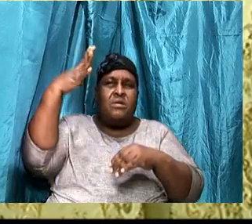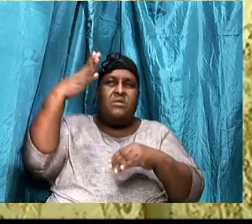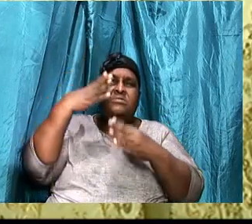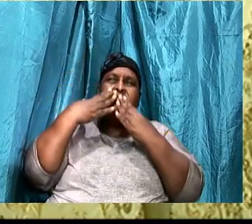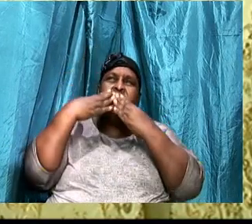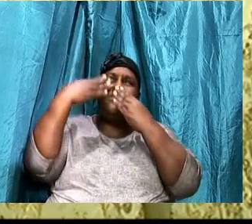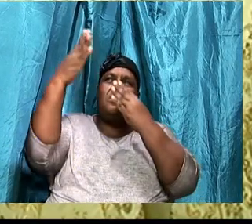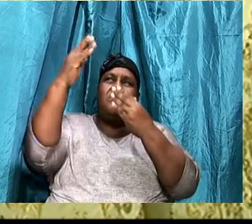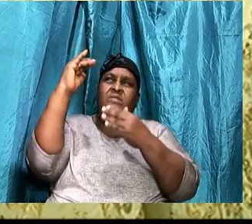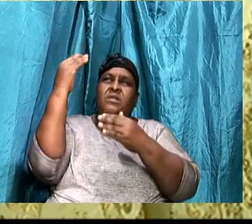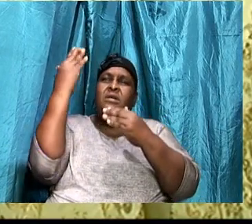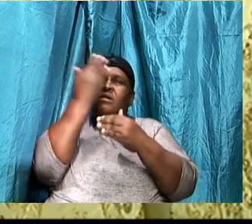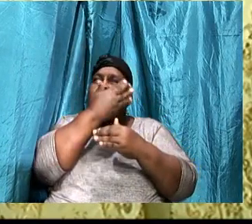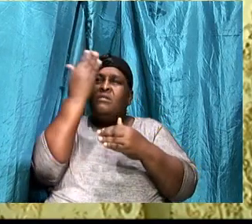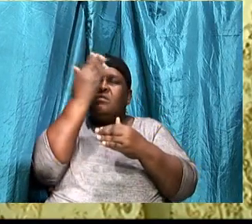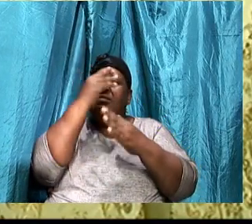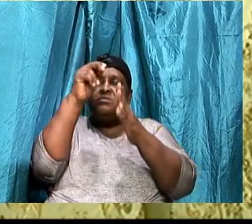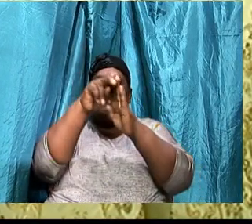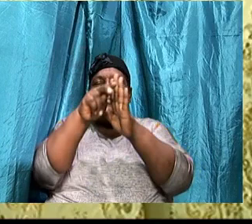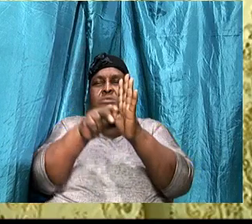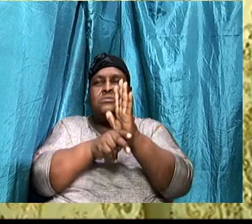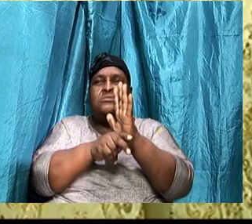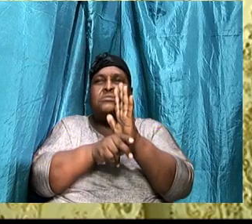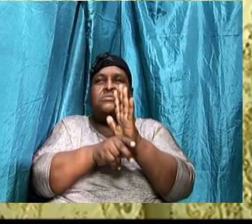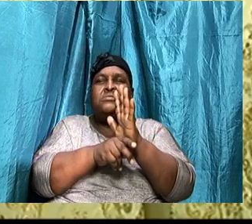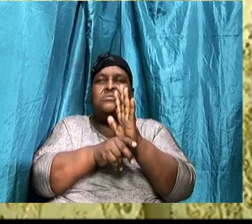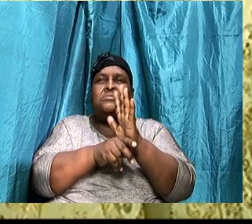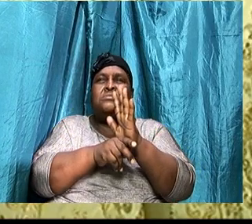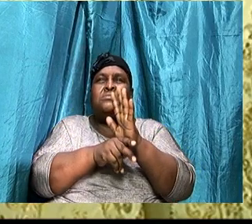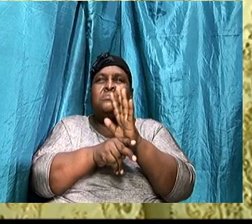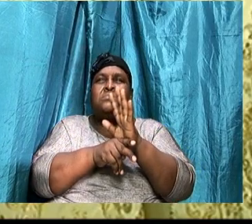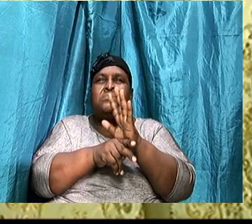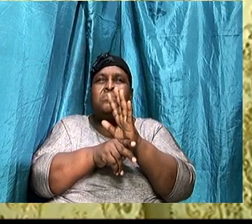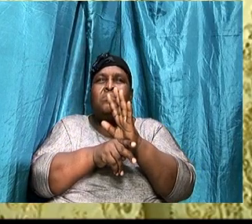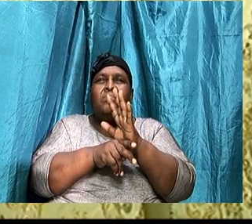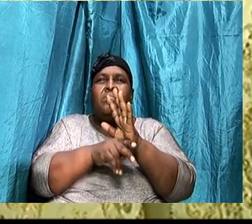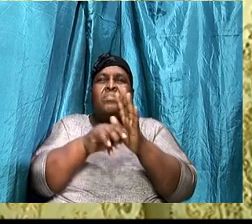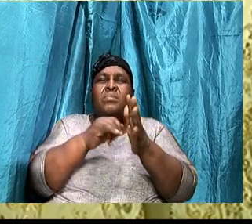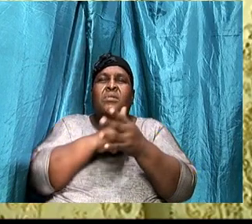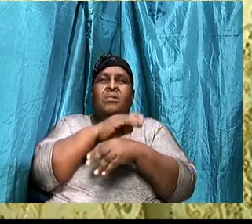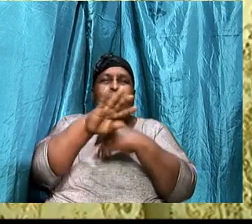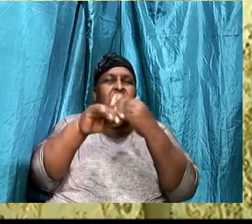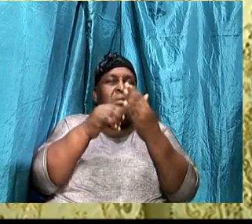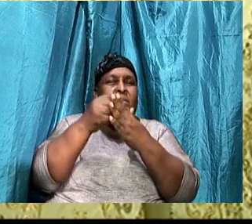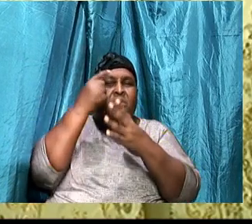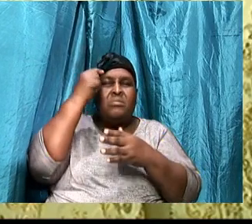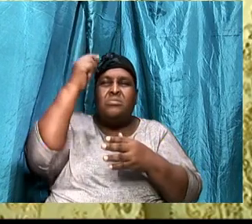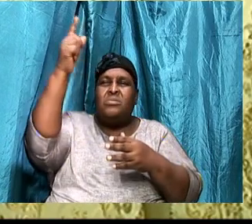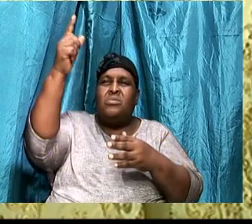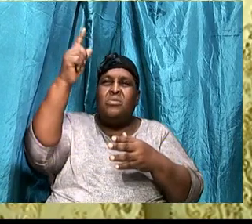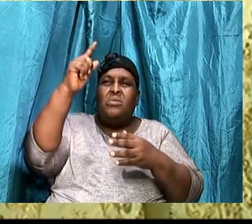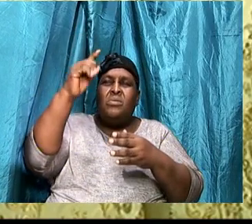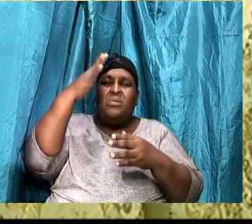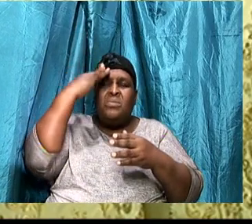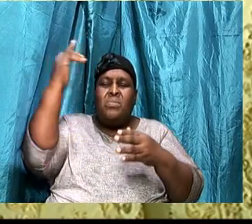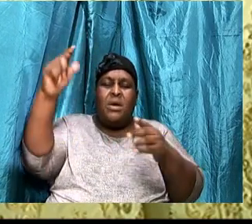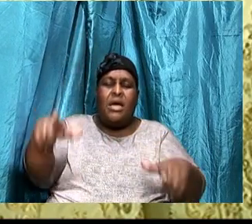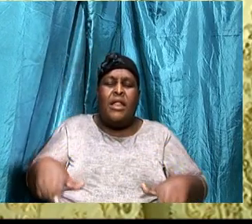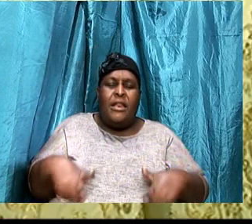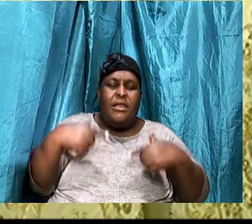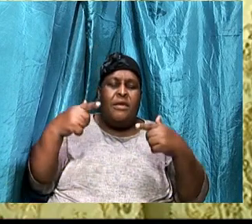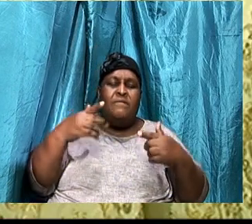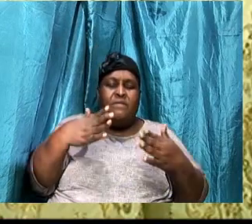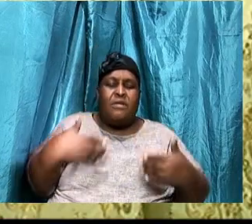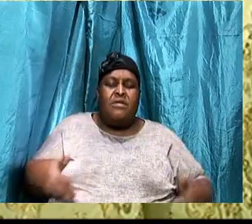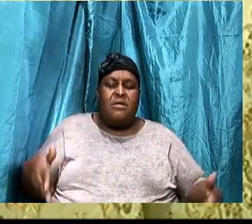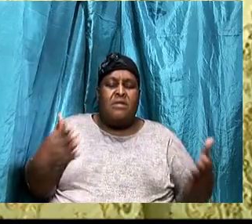you for your awesomeness. Lord Jesus, it is all because of you while we live and while we are here.